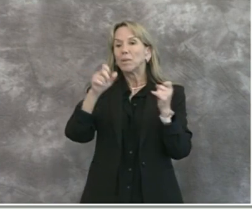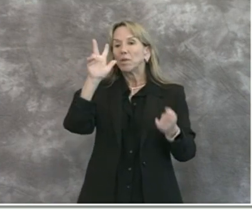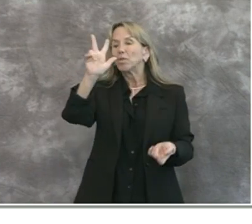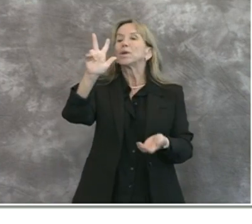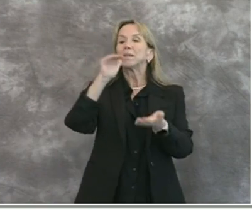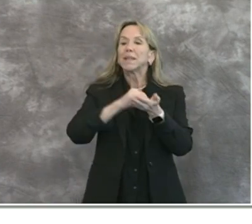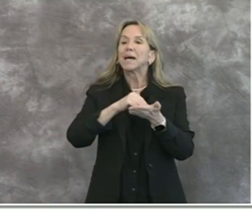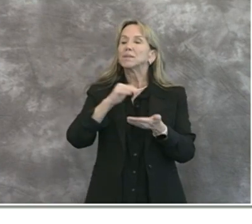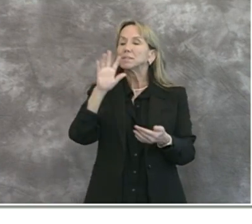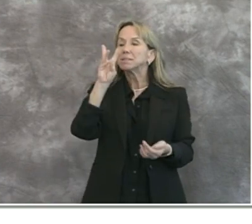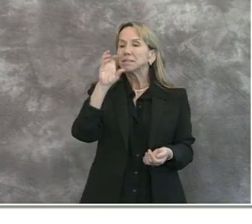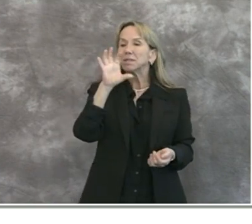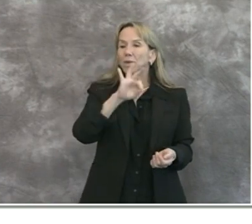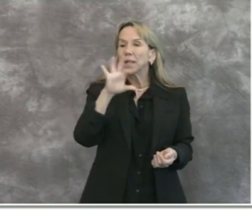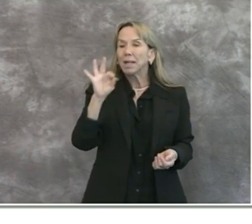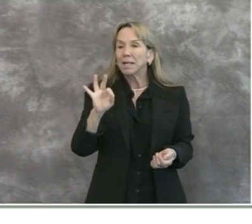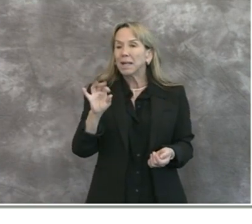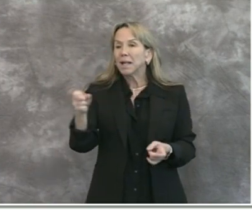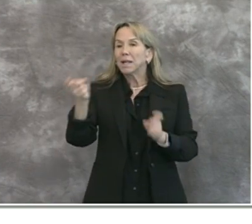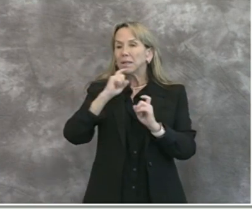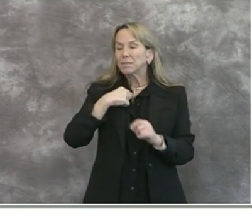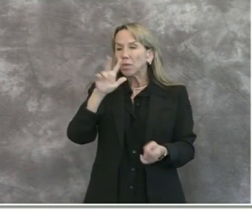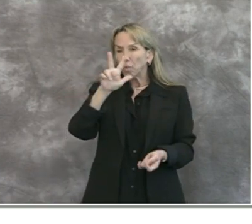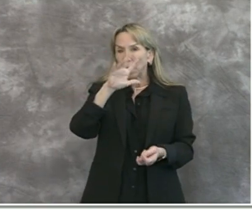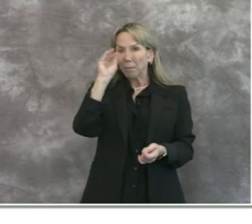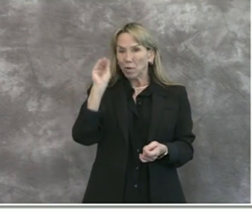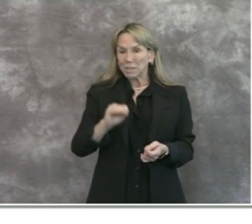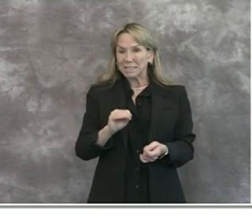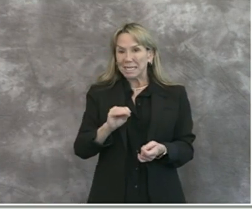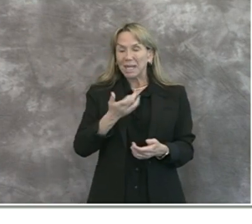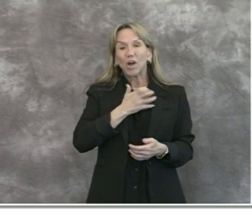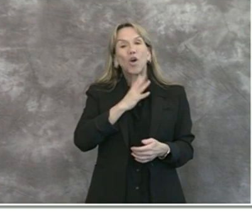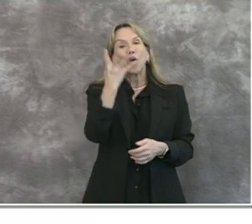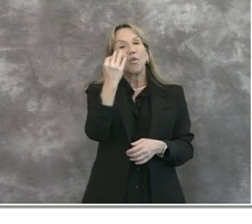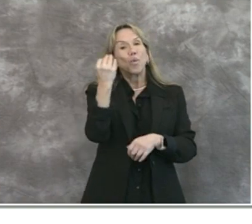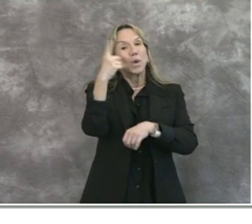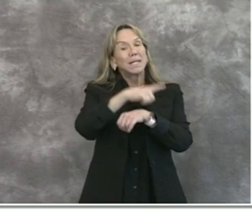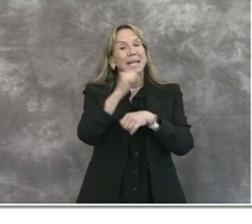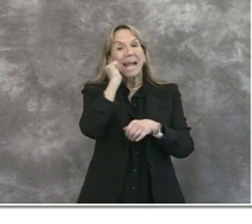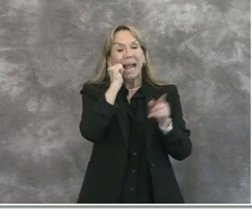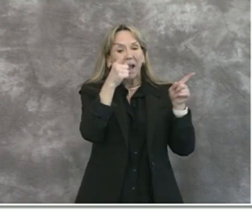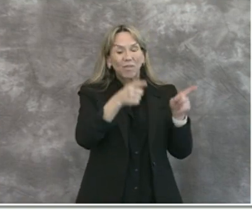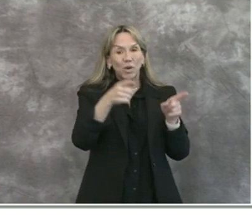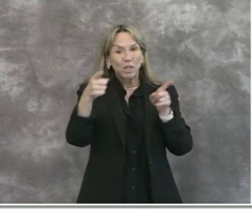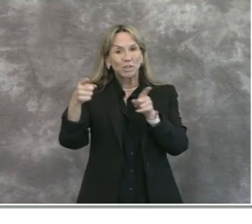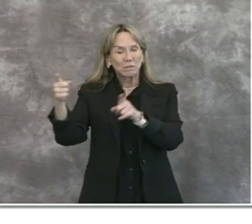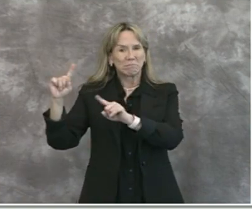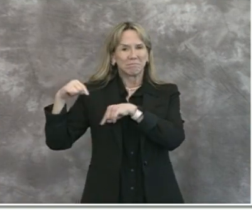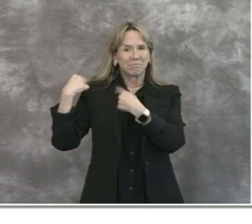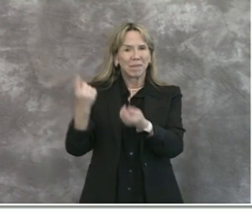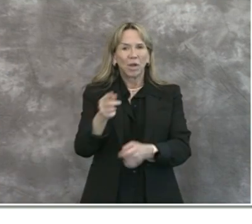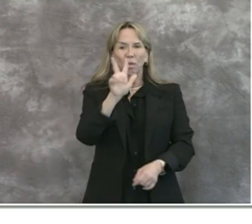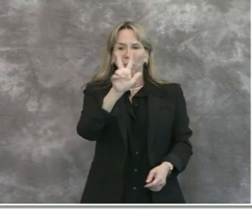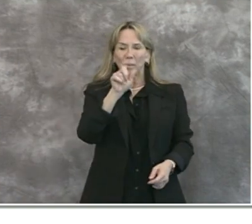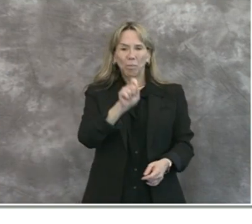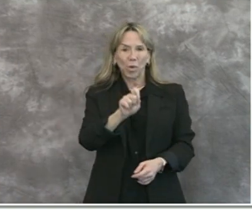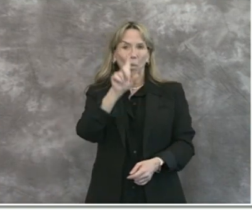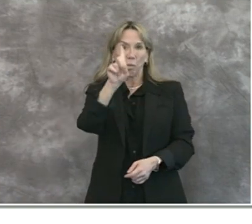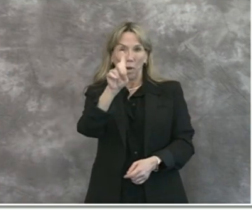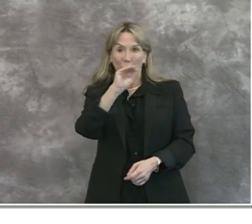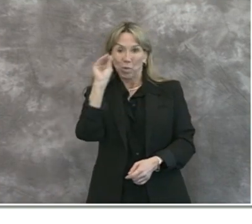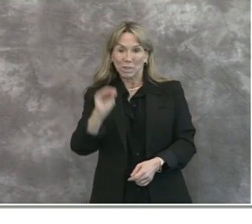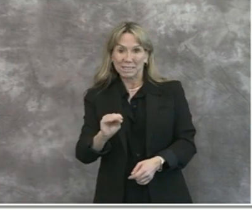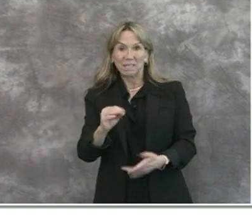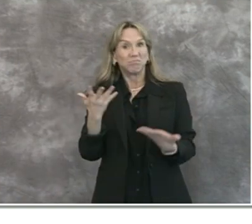tests reported, which gets us at 3%. Our rolling 14-day average is 3.1% and so we are